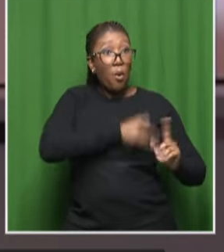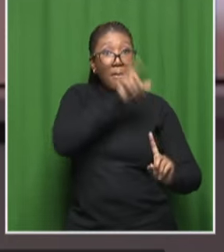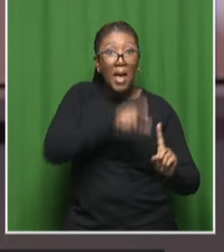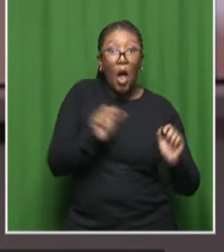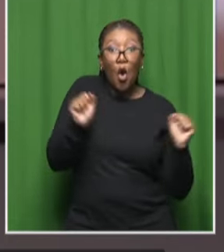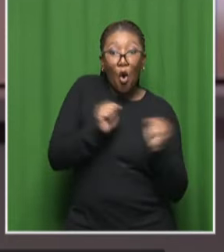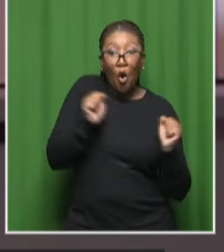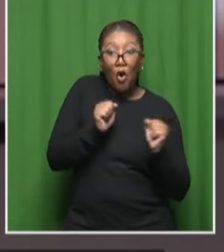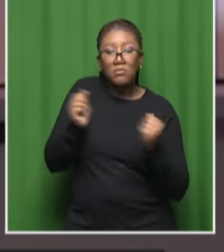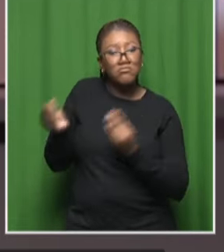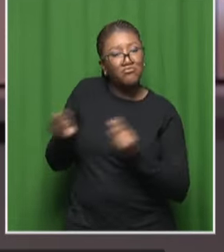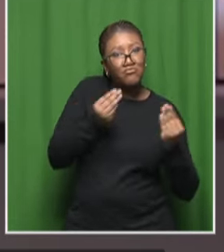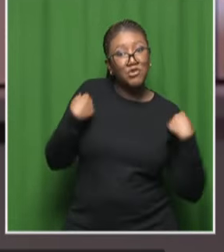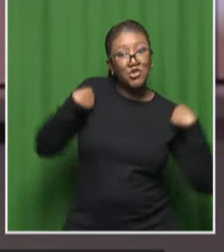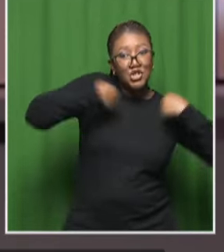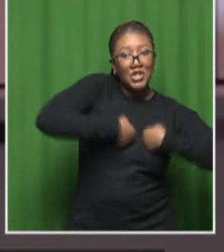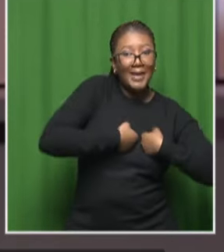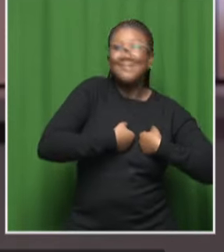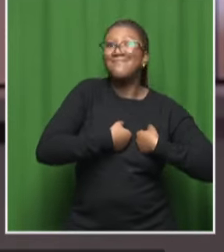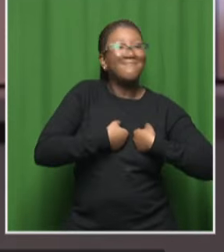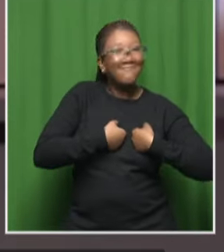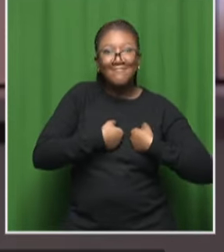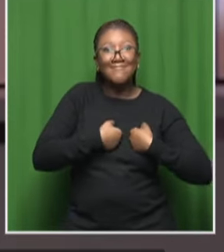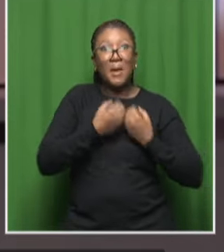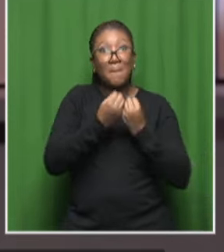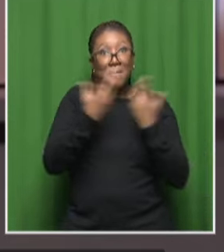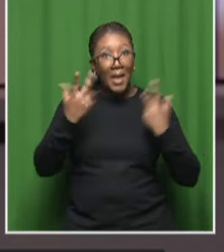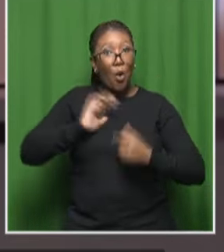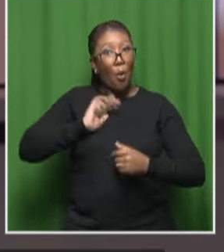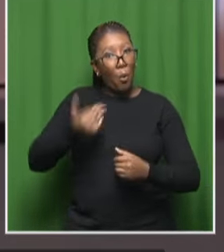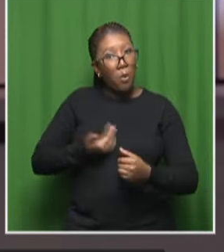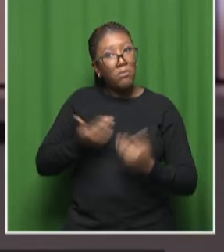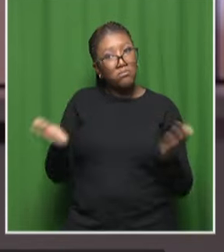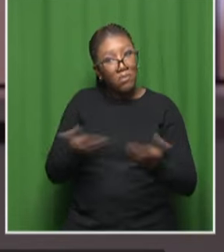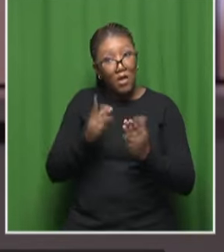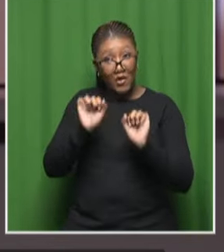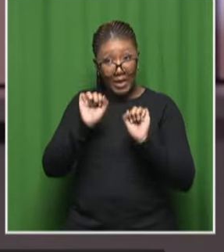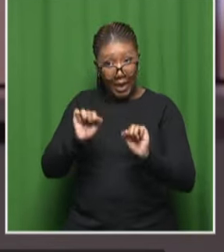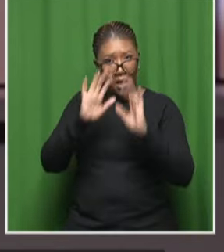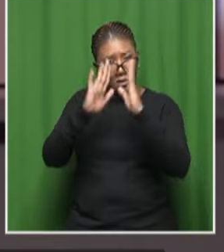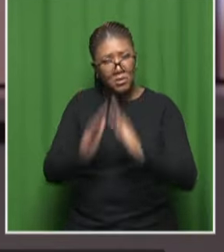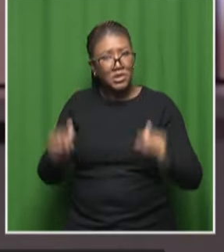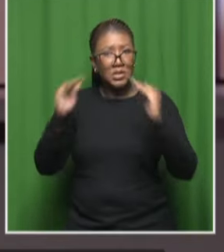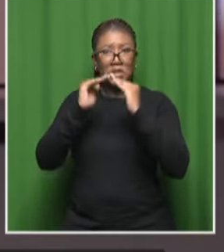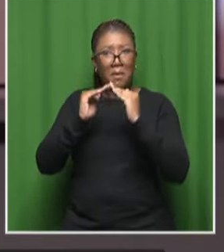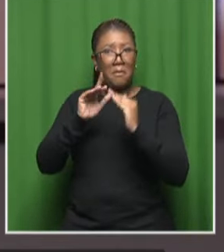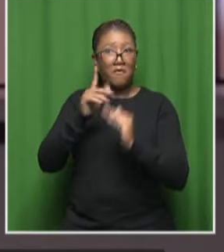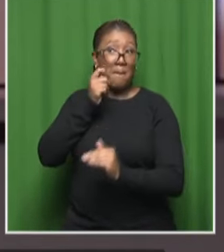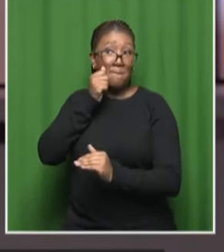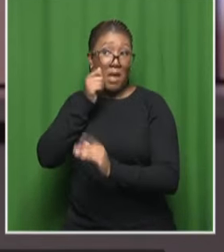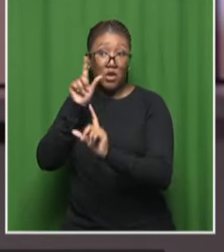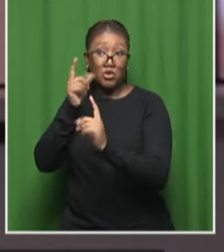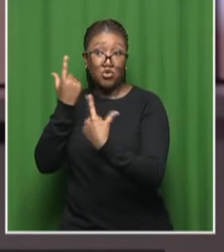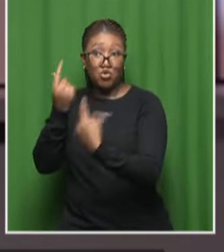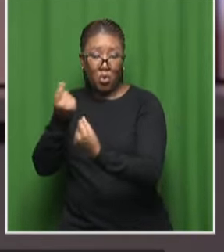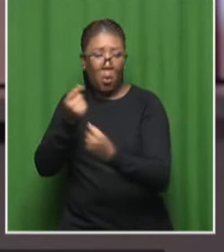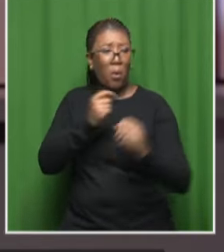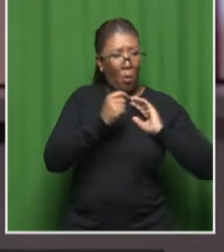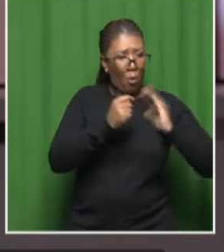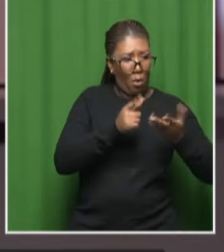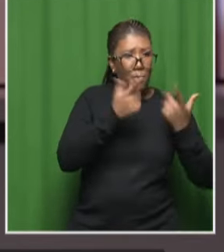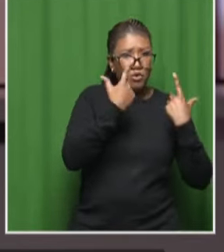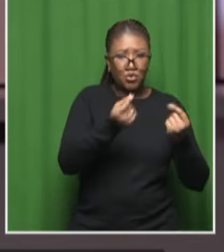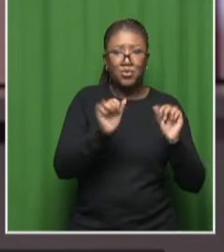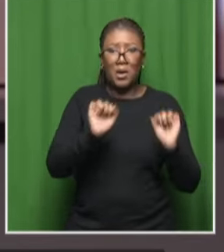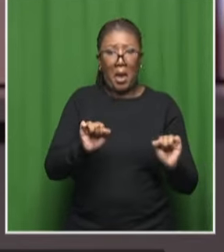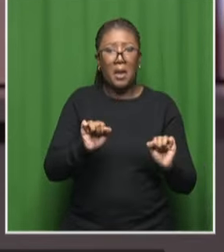young girls are being taught that they can do everything that a man can do you know they're being taught these things that they don't need men in there we've we've got